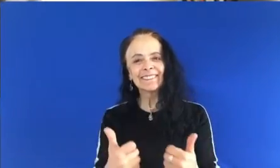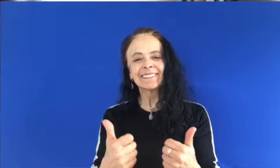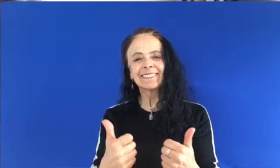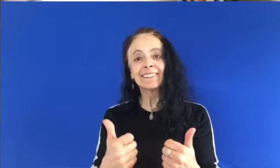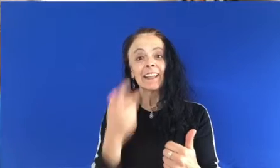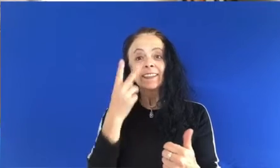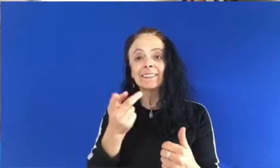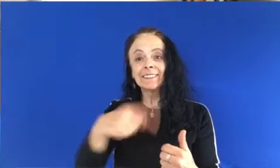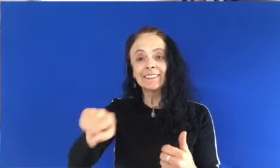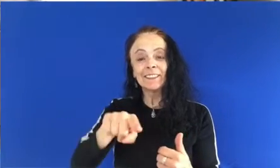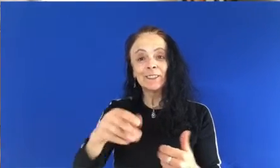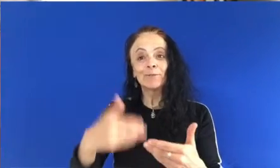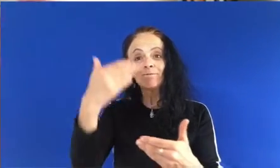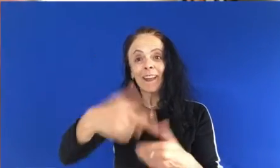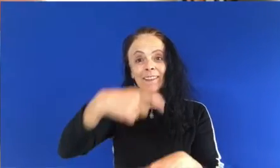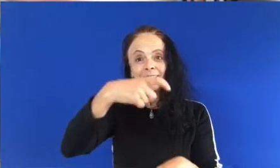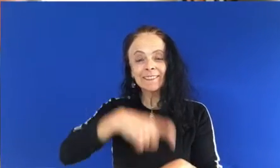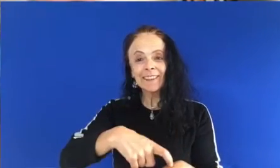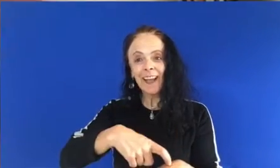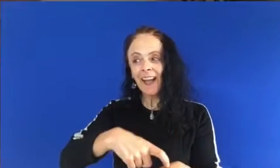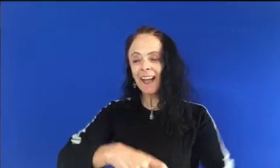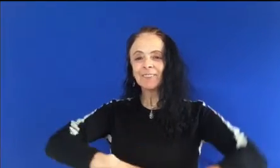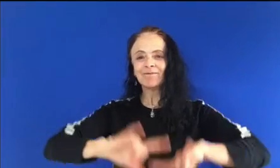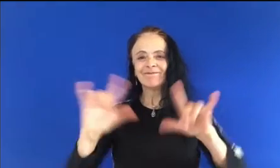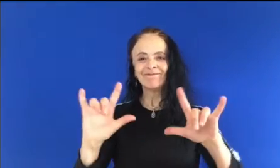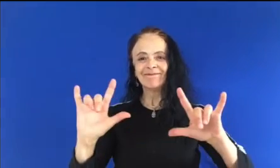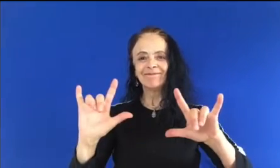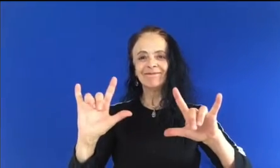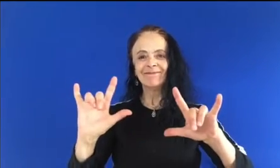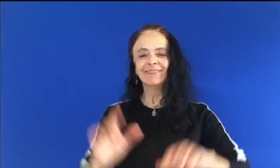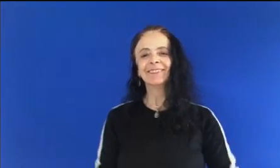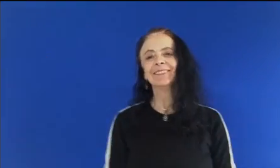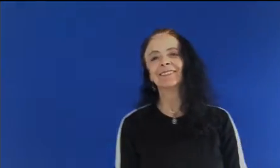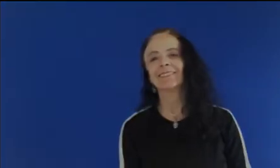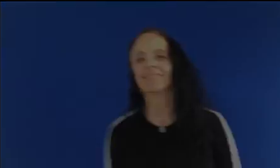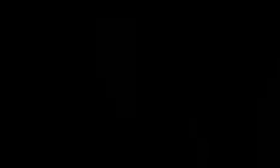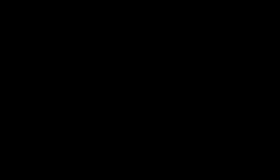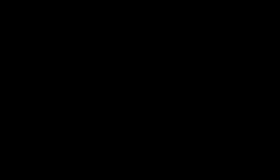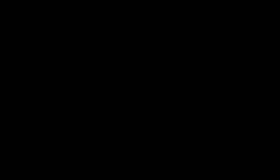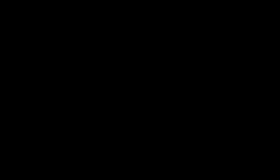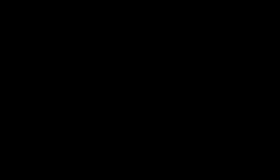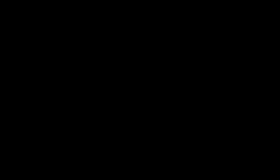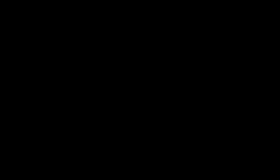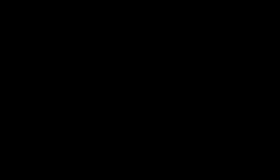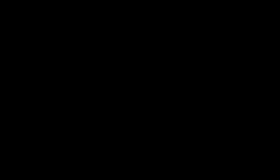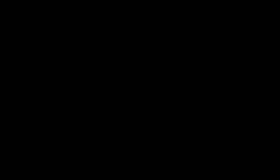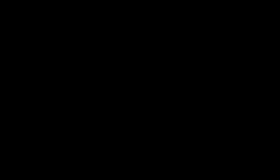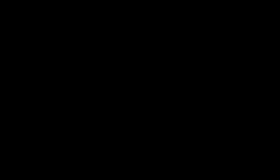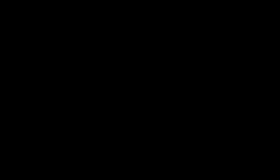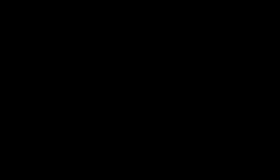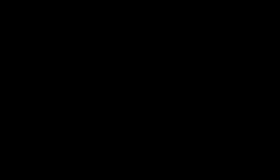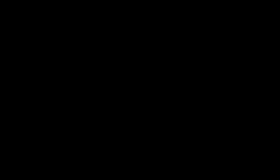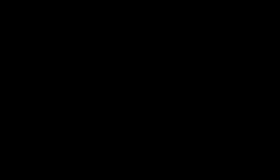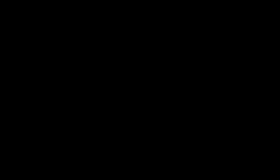I will see you guys next time. I will